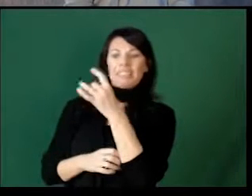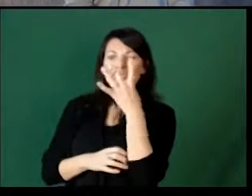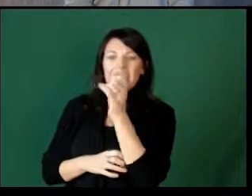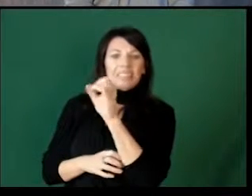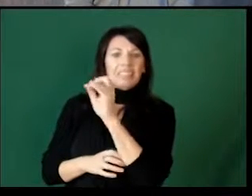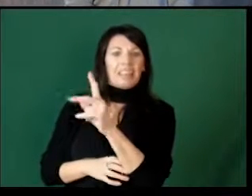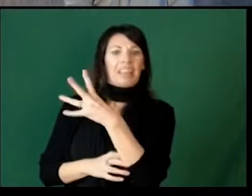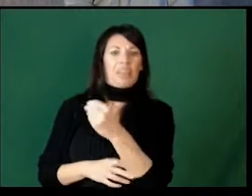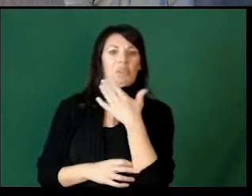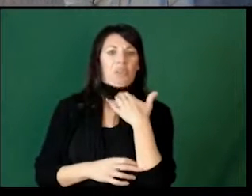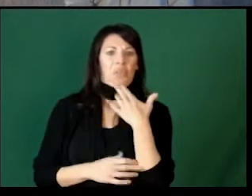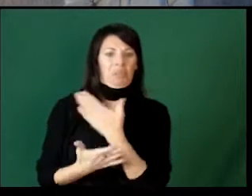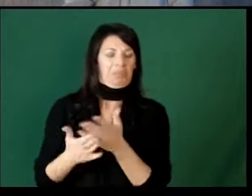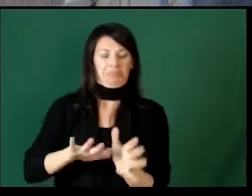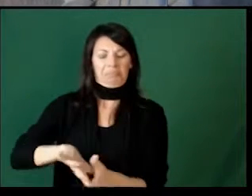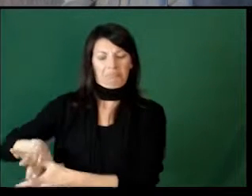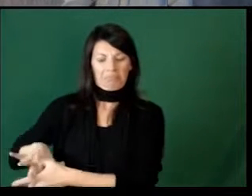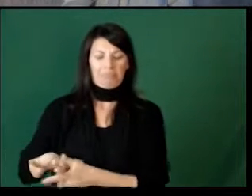snacks and sugars.